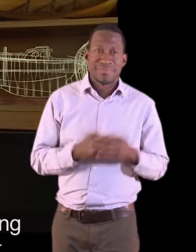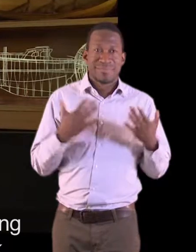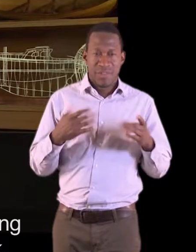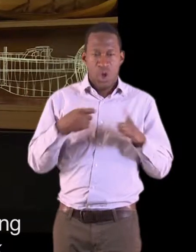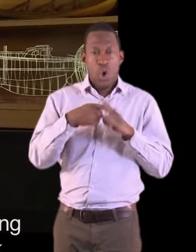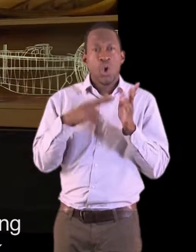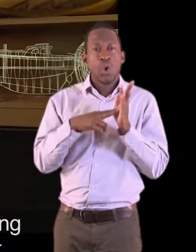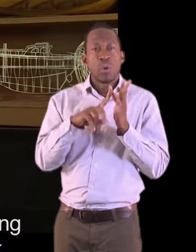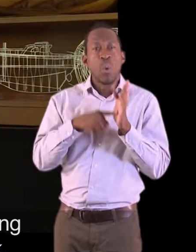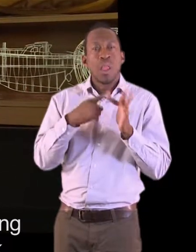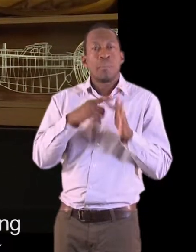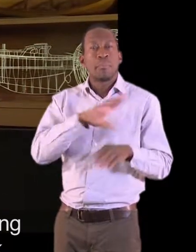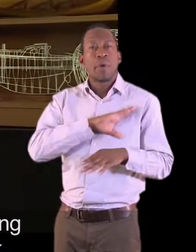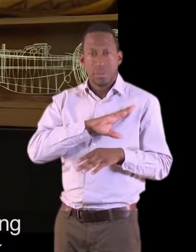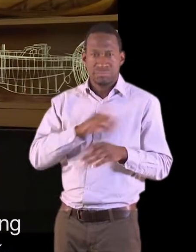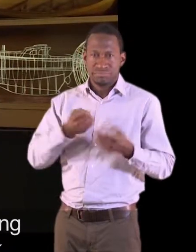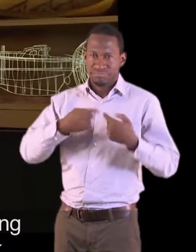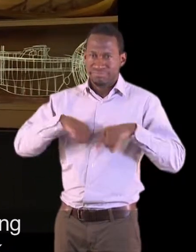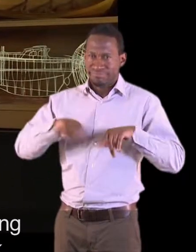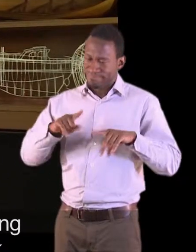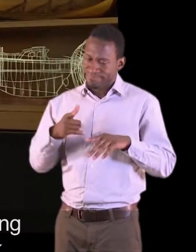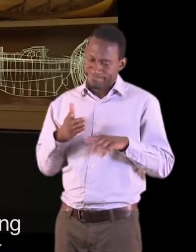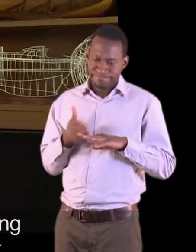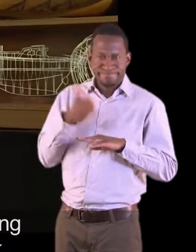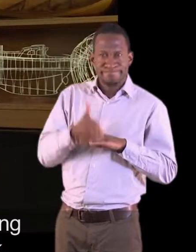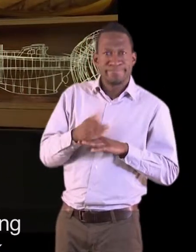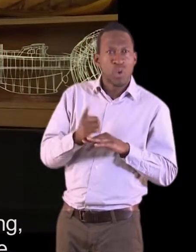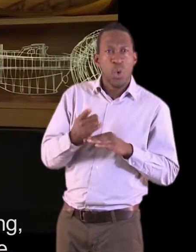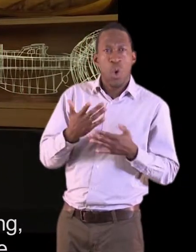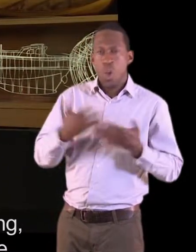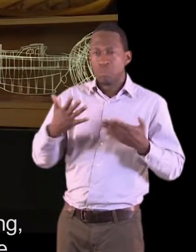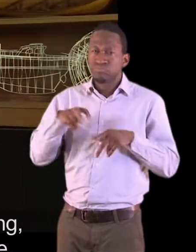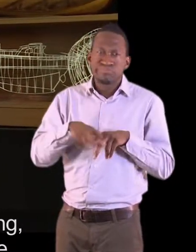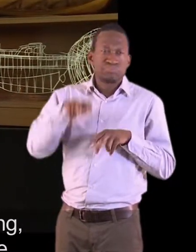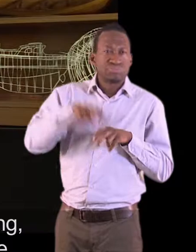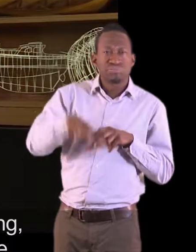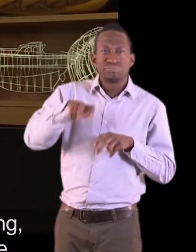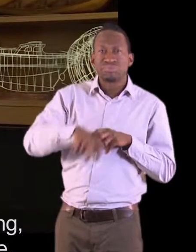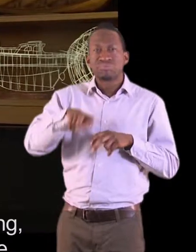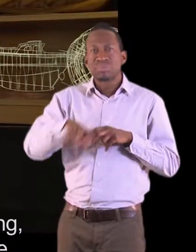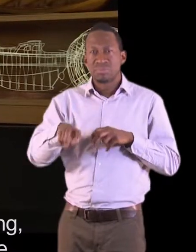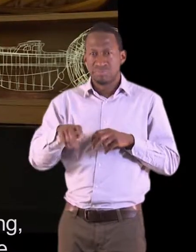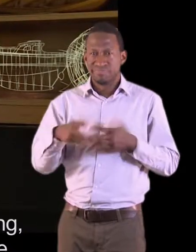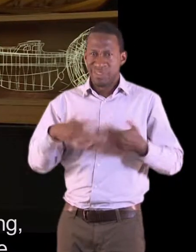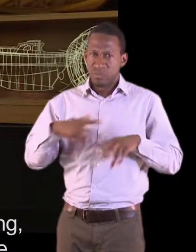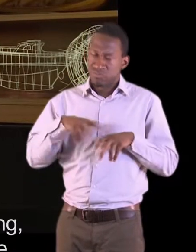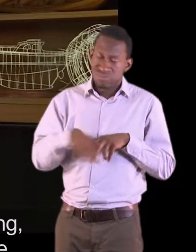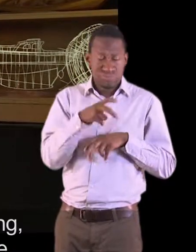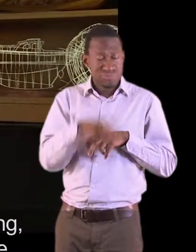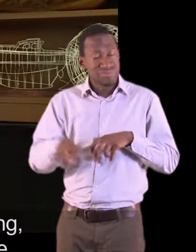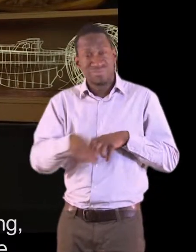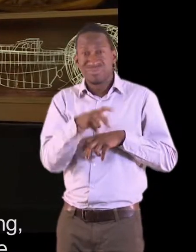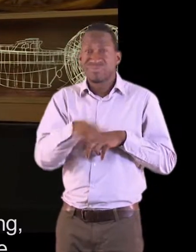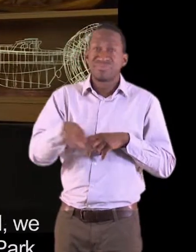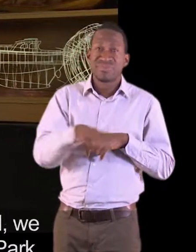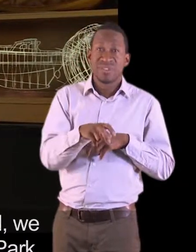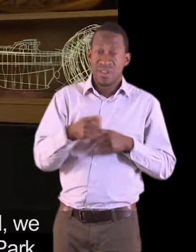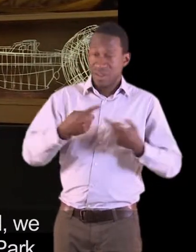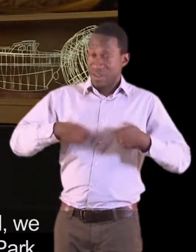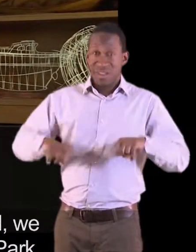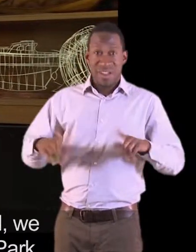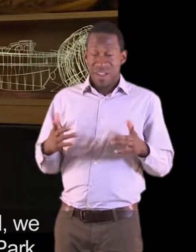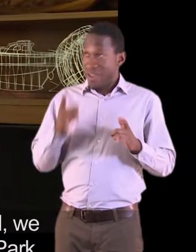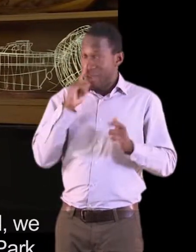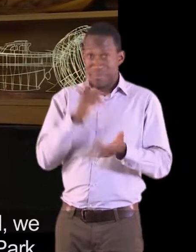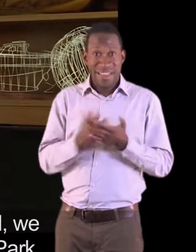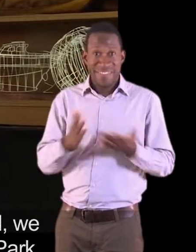We used to go for long walks in Knoll Park. We did a lot of walking us kids. Unbelievable. Those